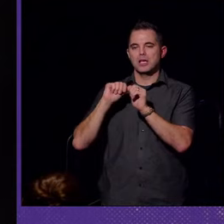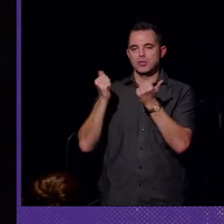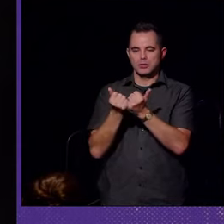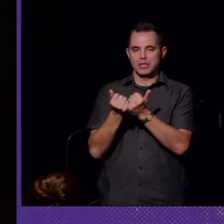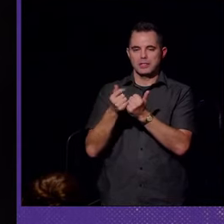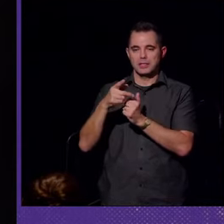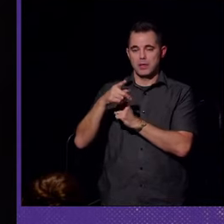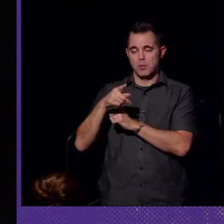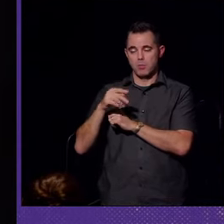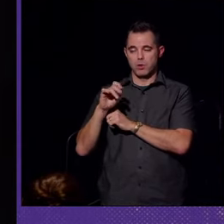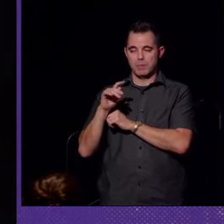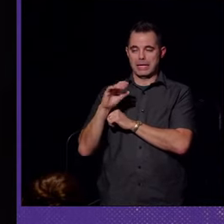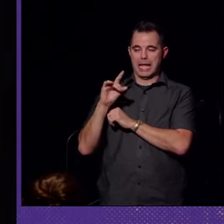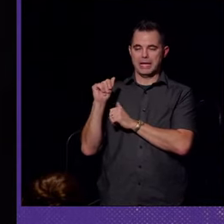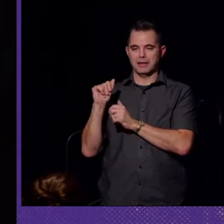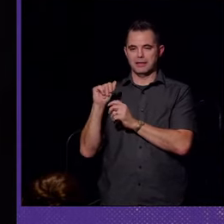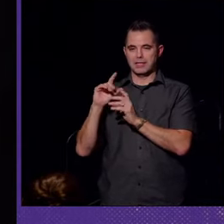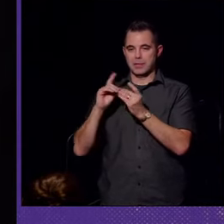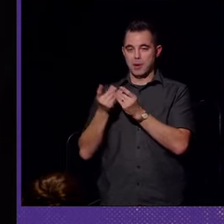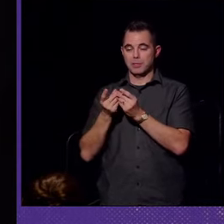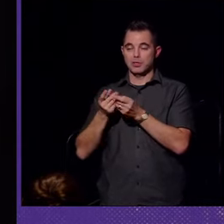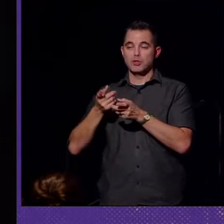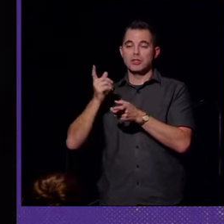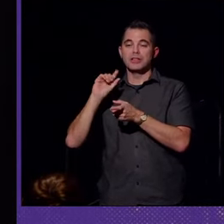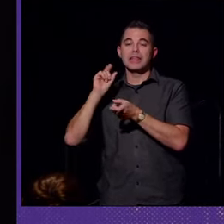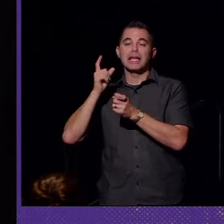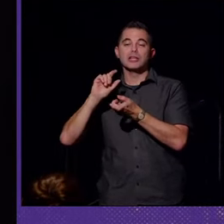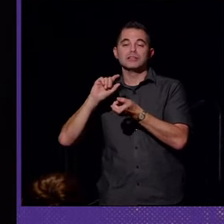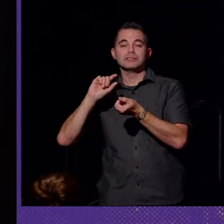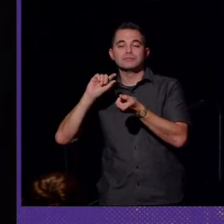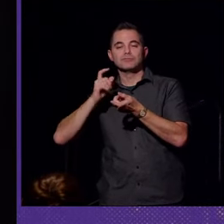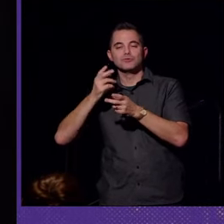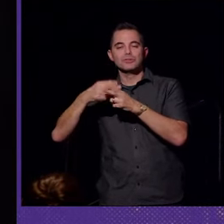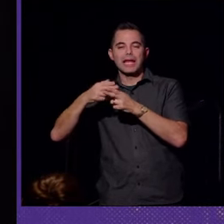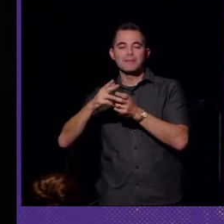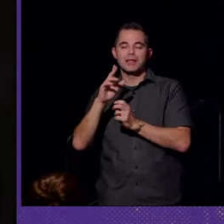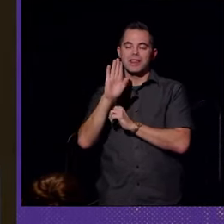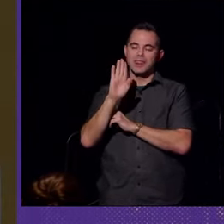propaganda department, which was later renamed the Bureau of Investigation.